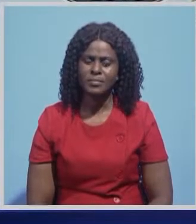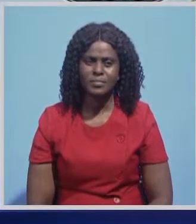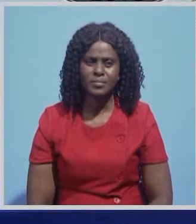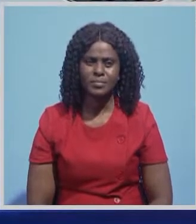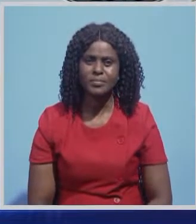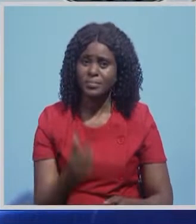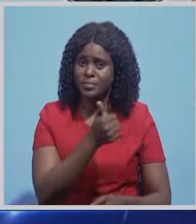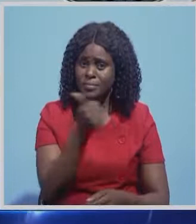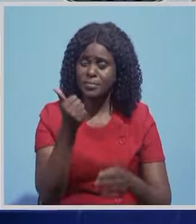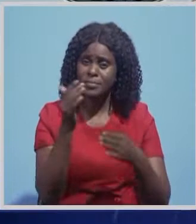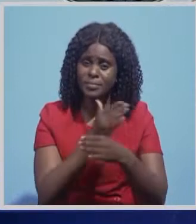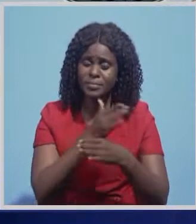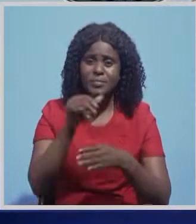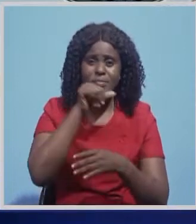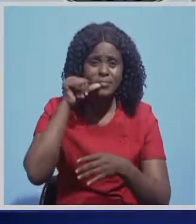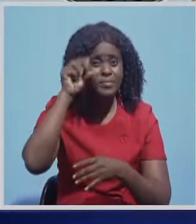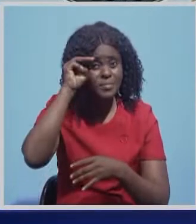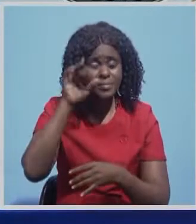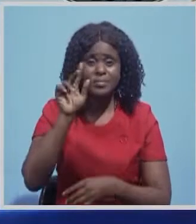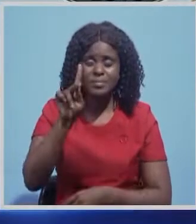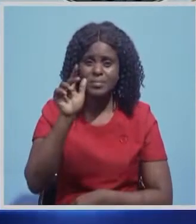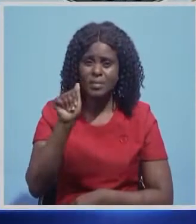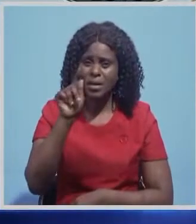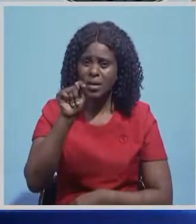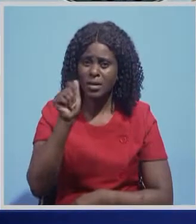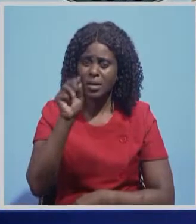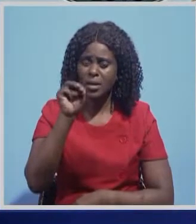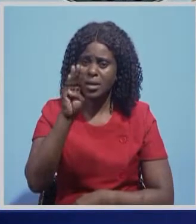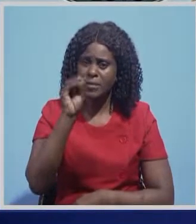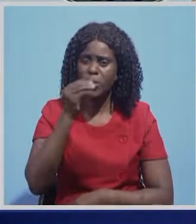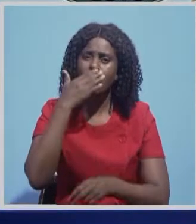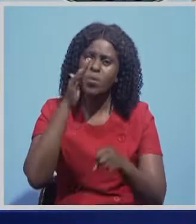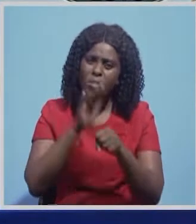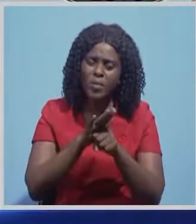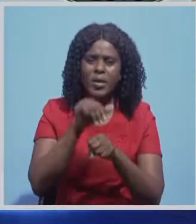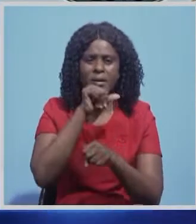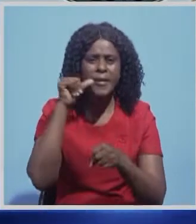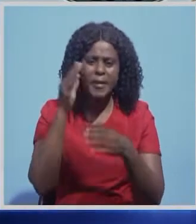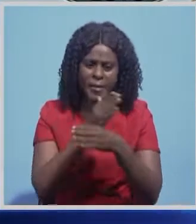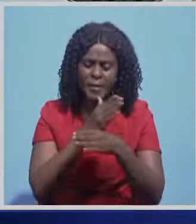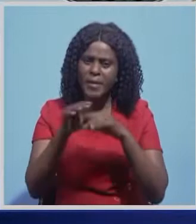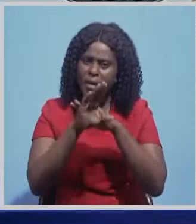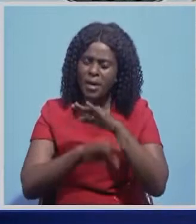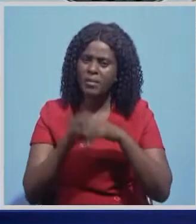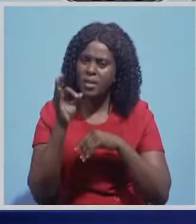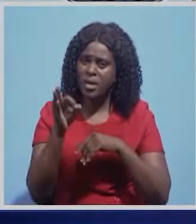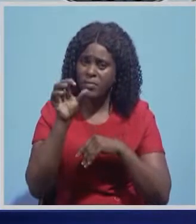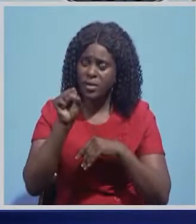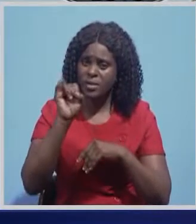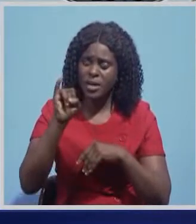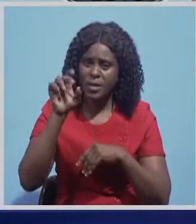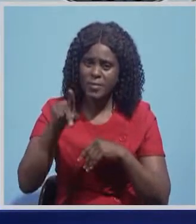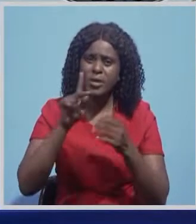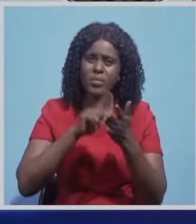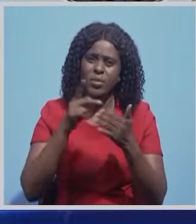In agribusiness, Agriculture Minister Michael Katambo has assured agro-dealers and farmers on e-voucher under the Farmer Import Support Programme,